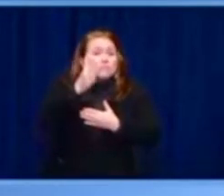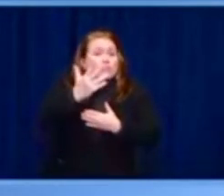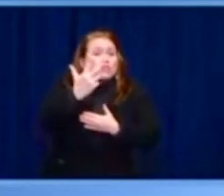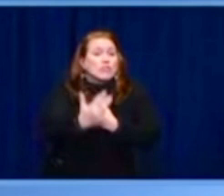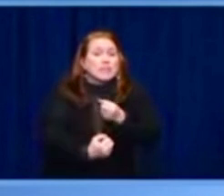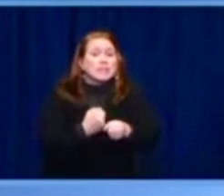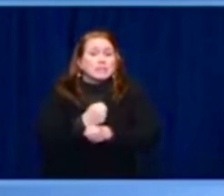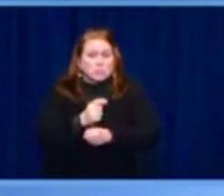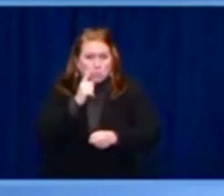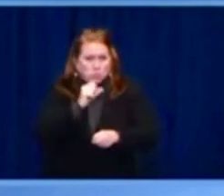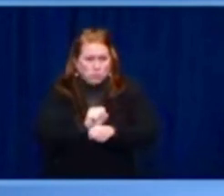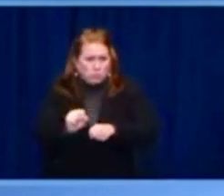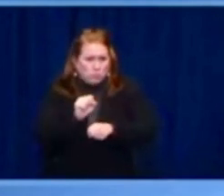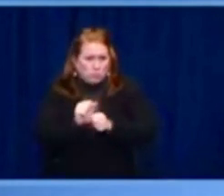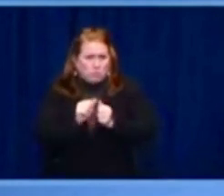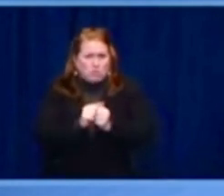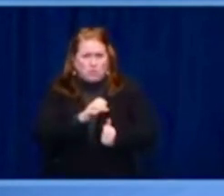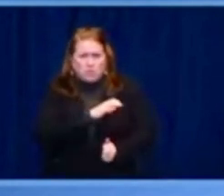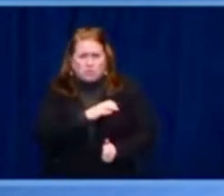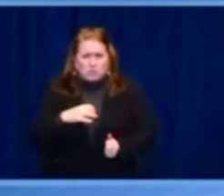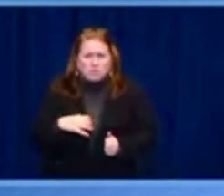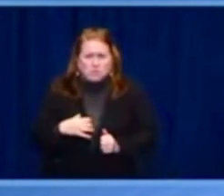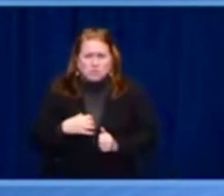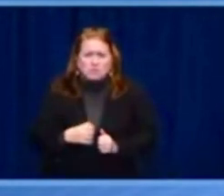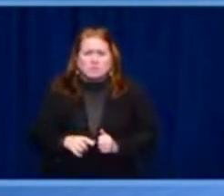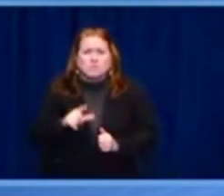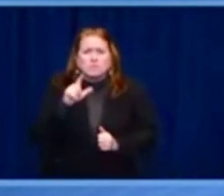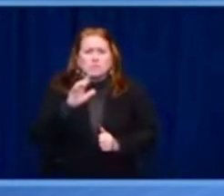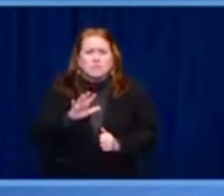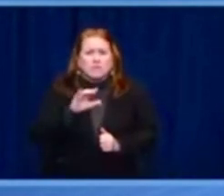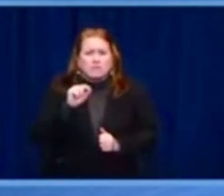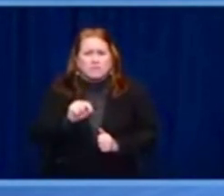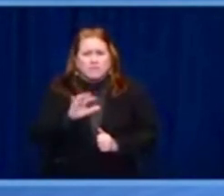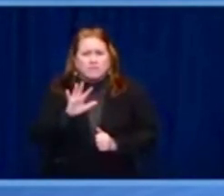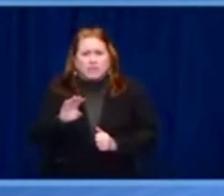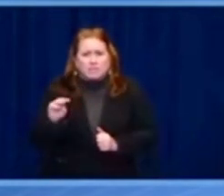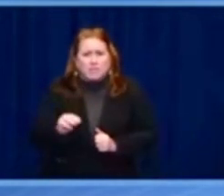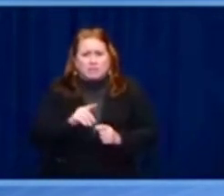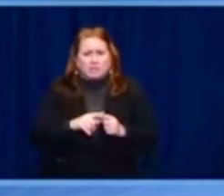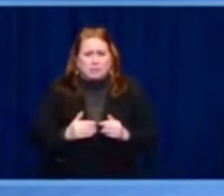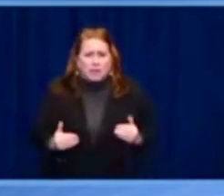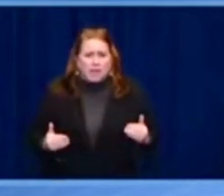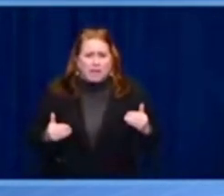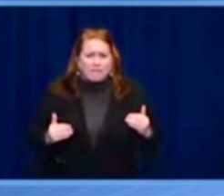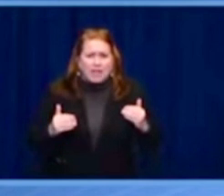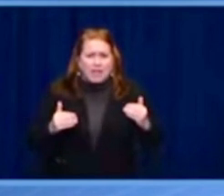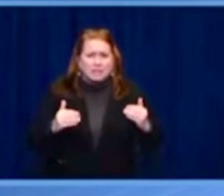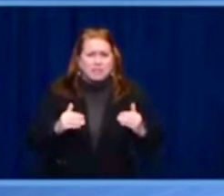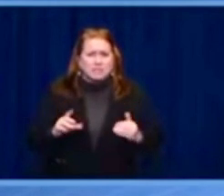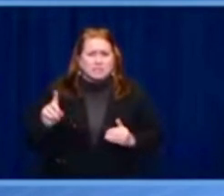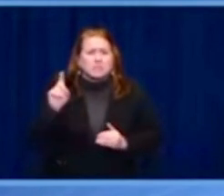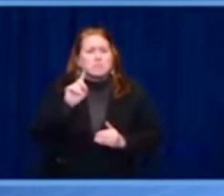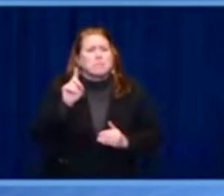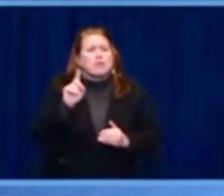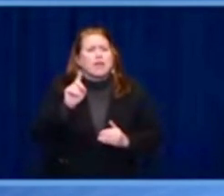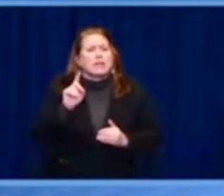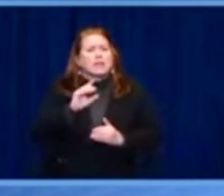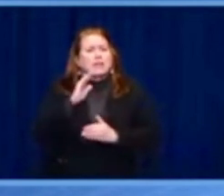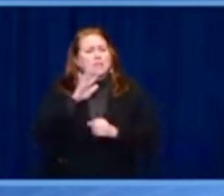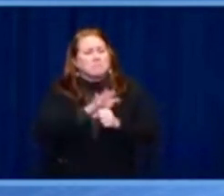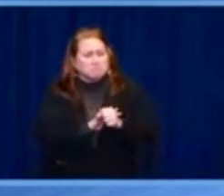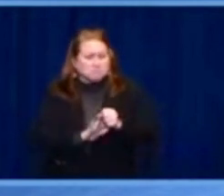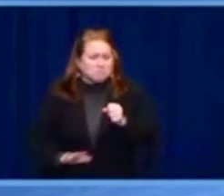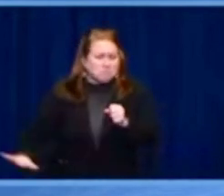undermine it. As part of this, early this week, I signed an executive order here in the United States to restrict U.S. government's use